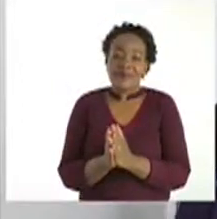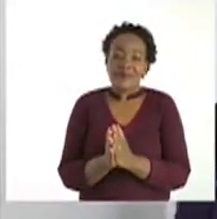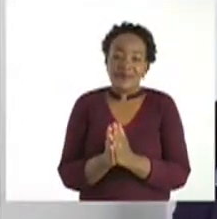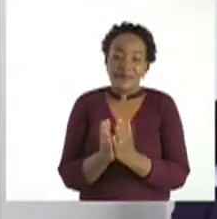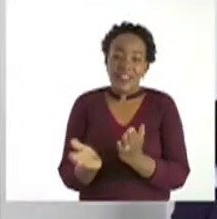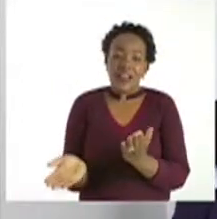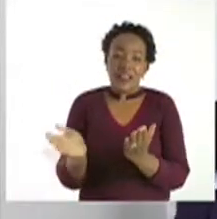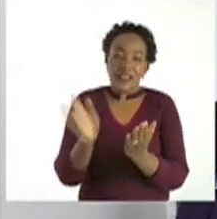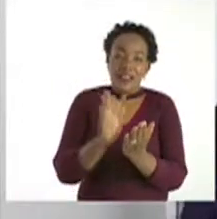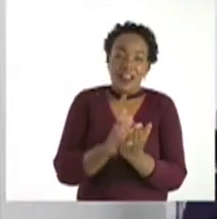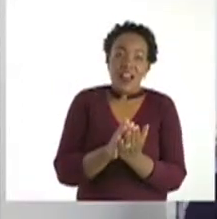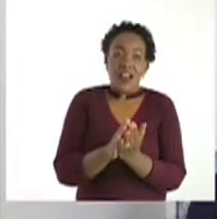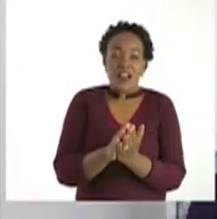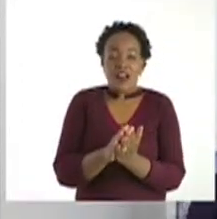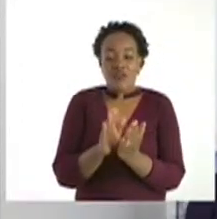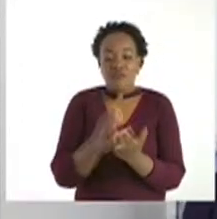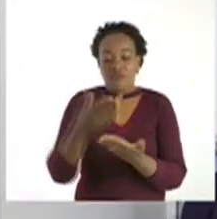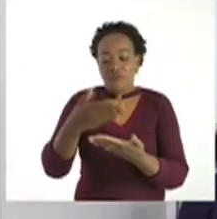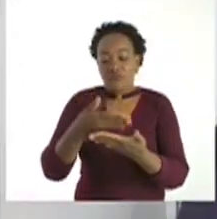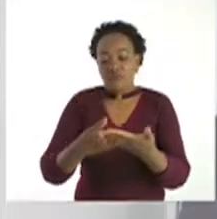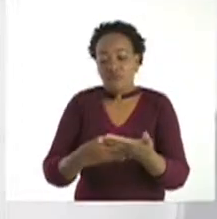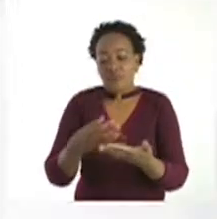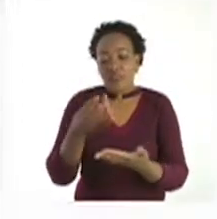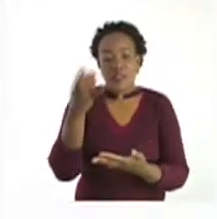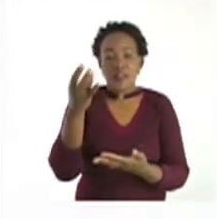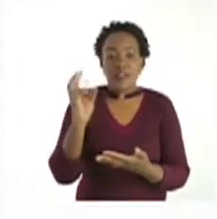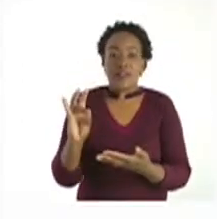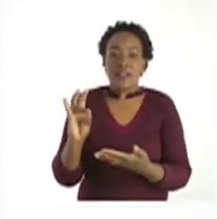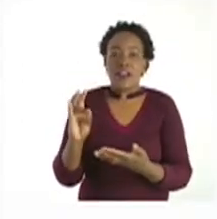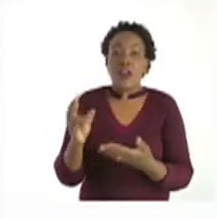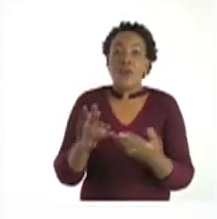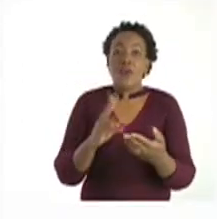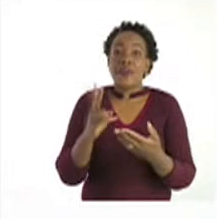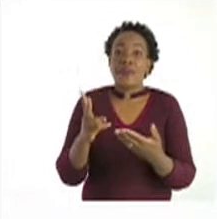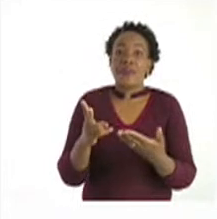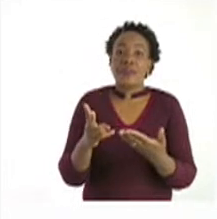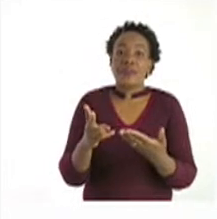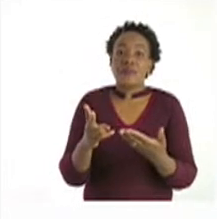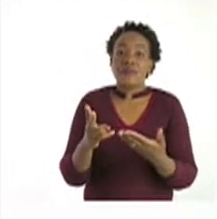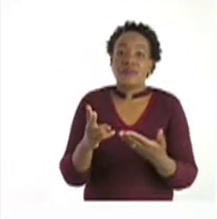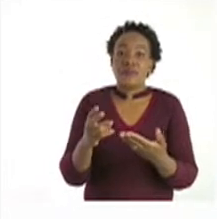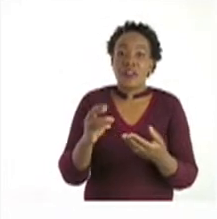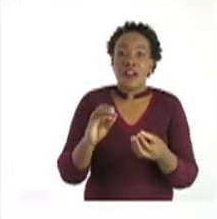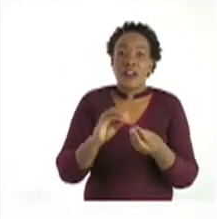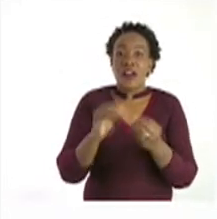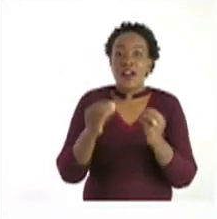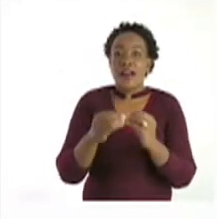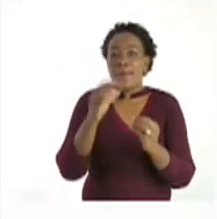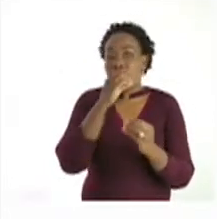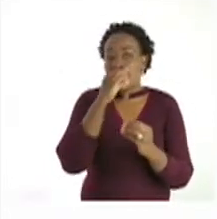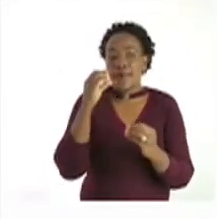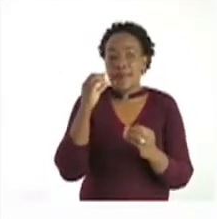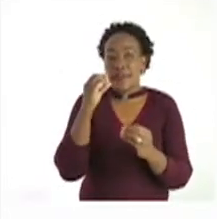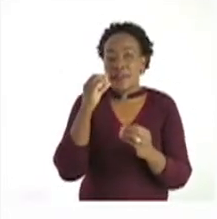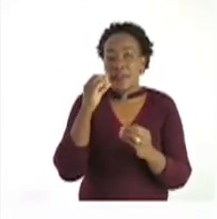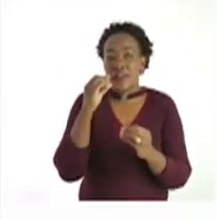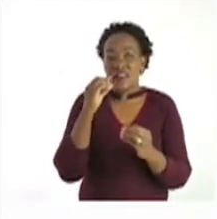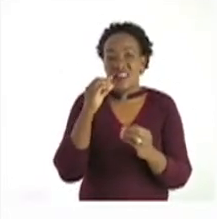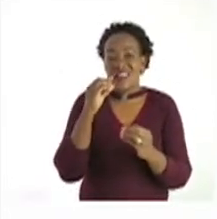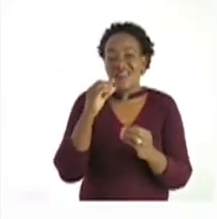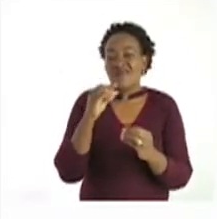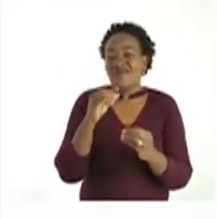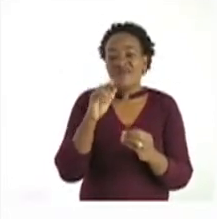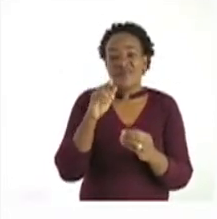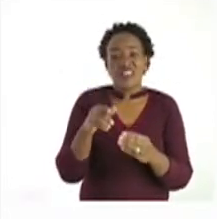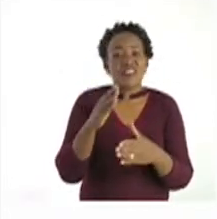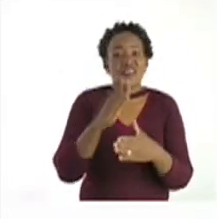Let's now turn to page 7, where we are going to talk about number names. This work is for grade